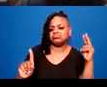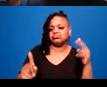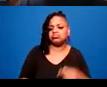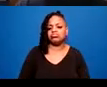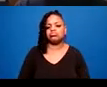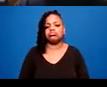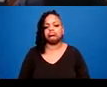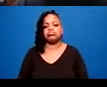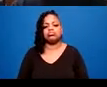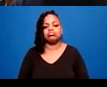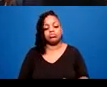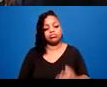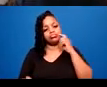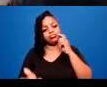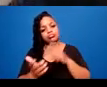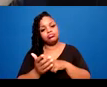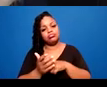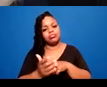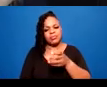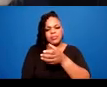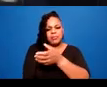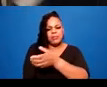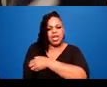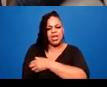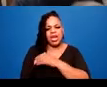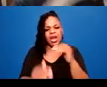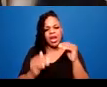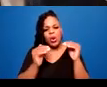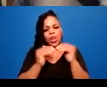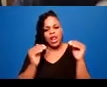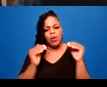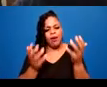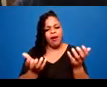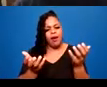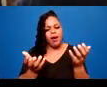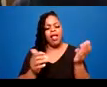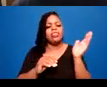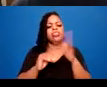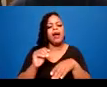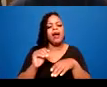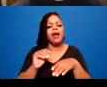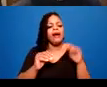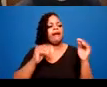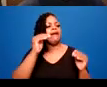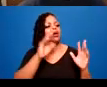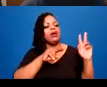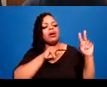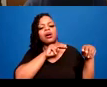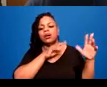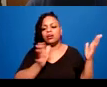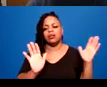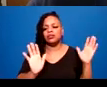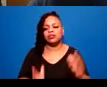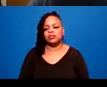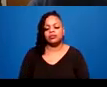from a superior power dynamic often seen in the saviour complex.